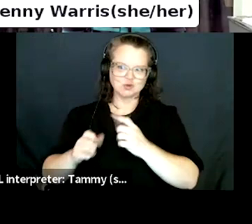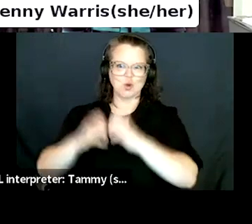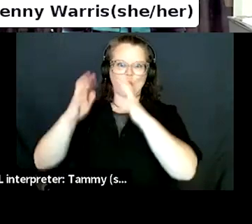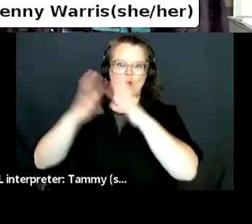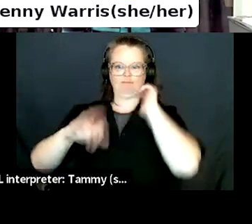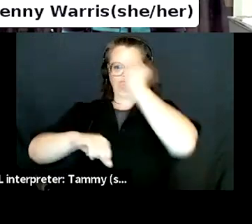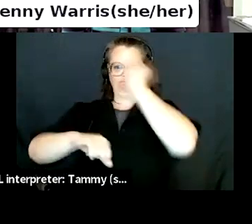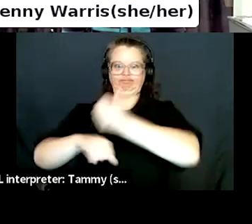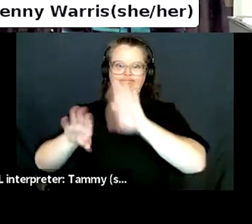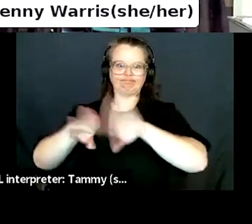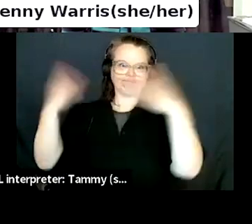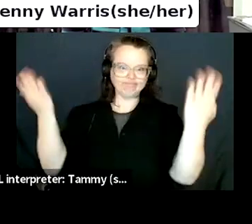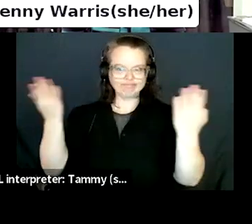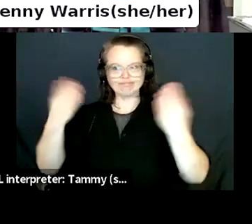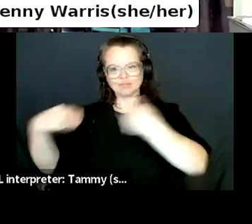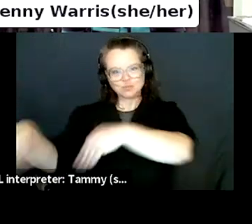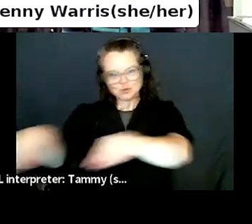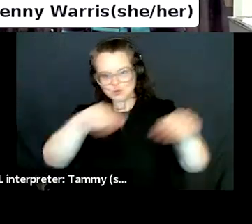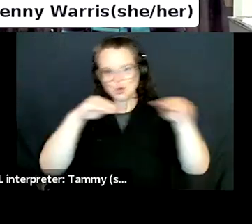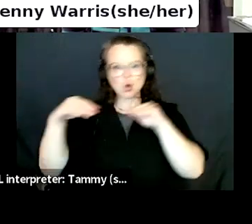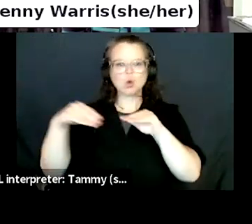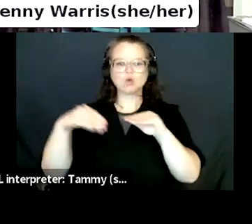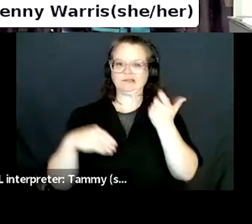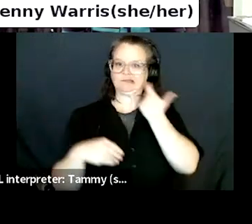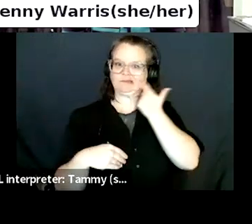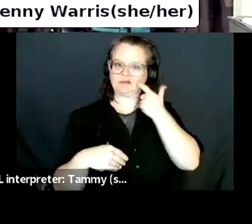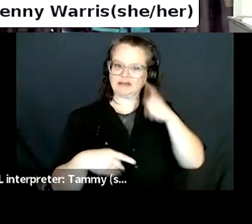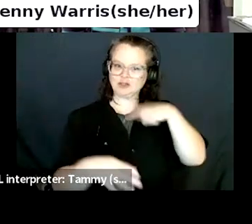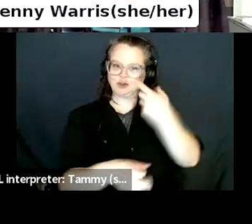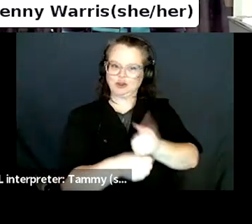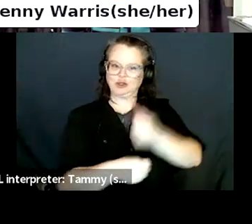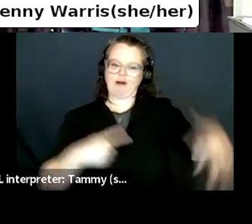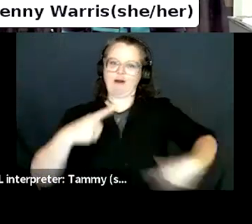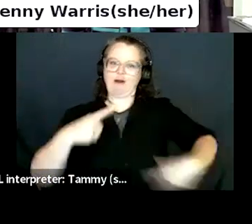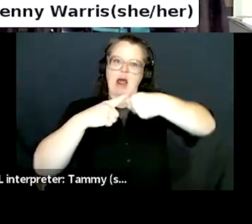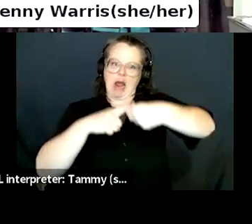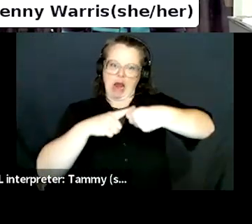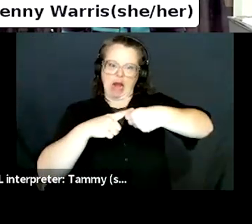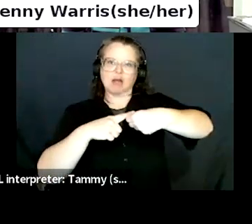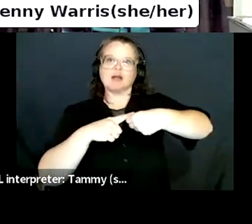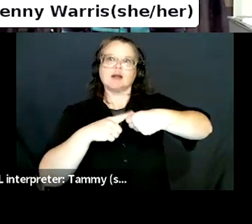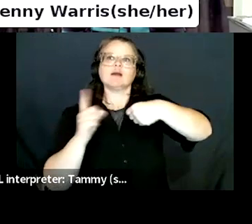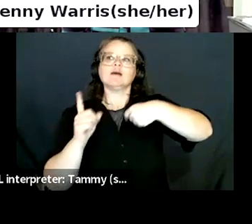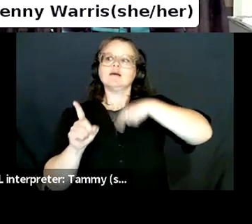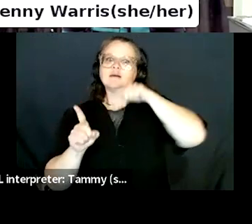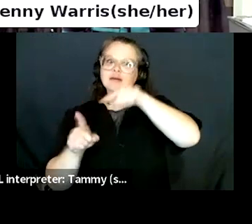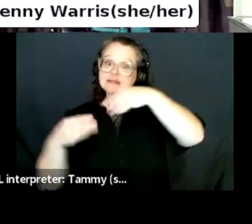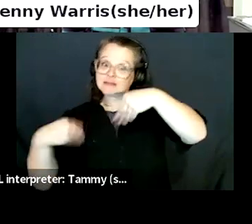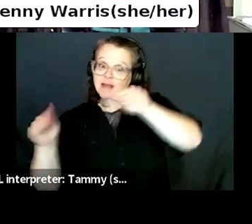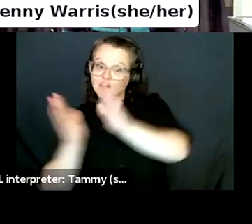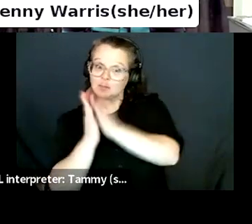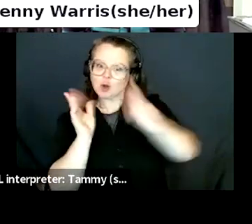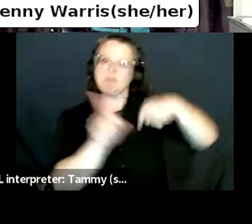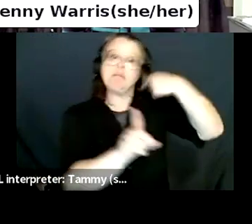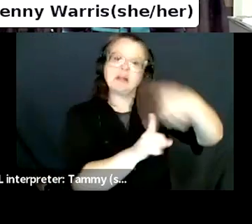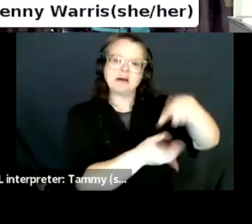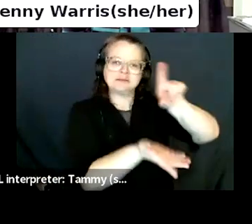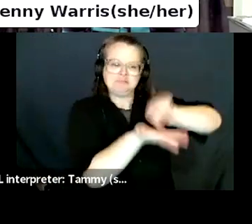I continue to have more ideas in my brain than, uh, than maybe good sense.